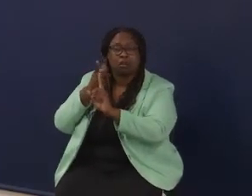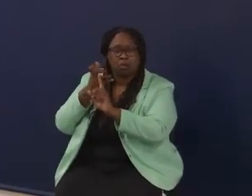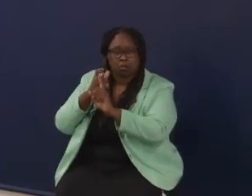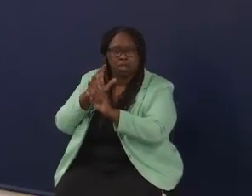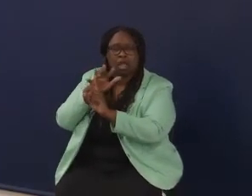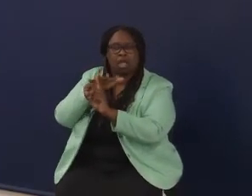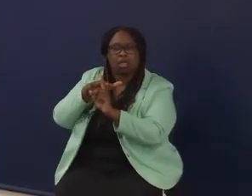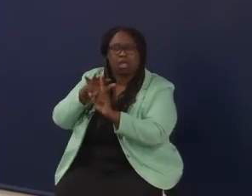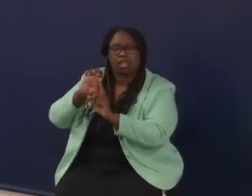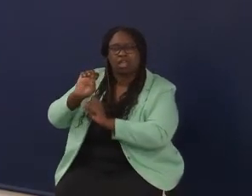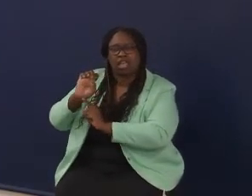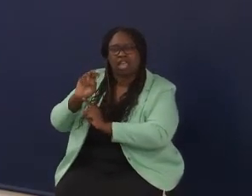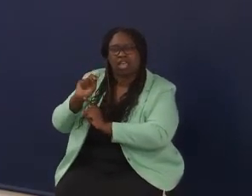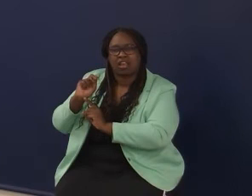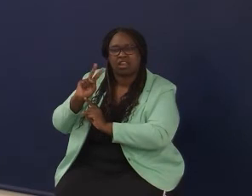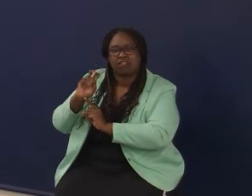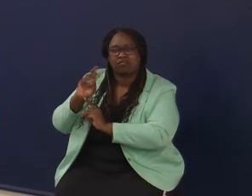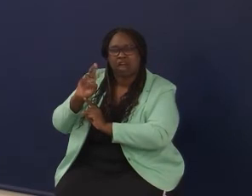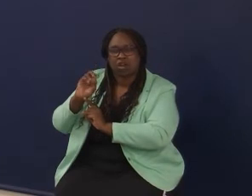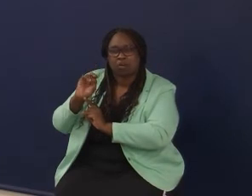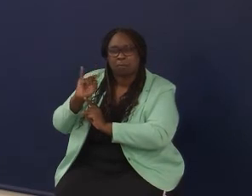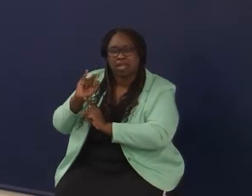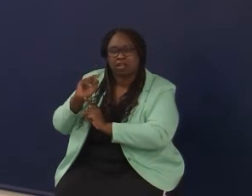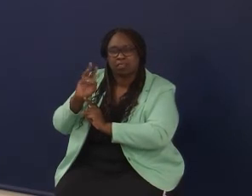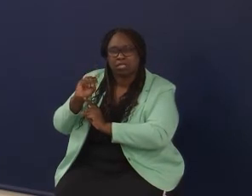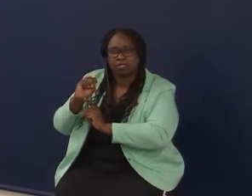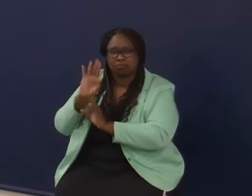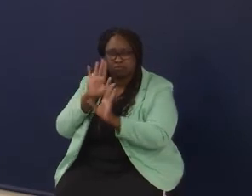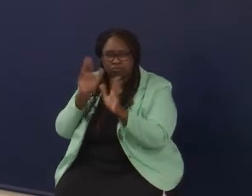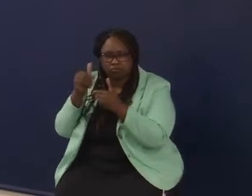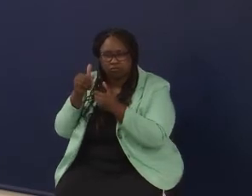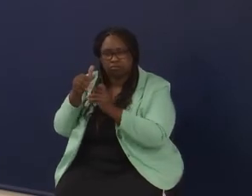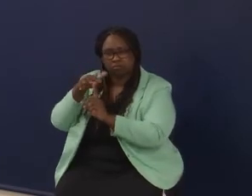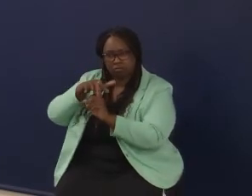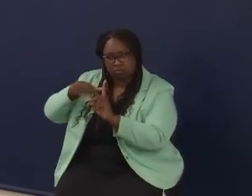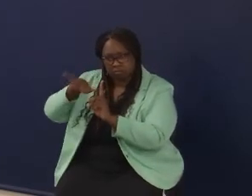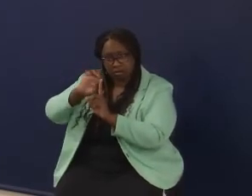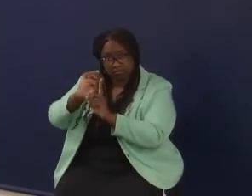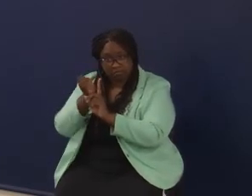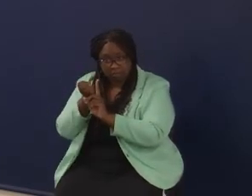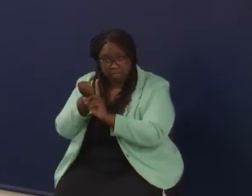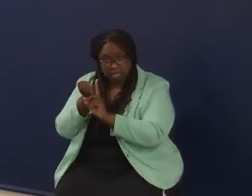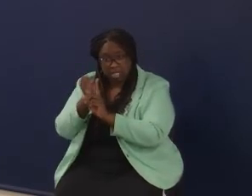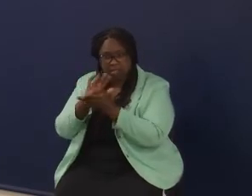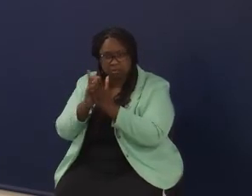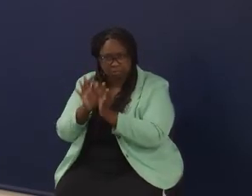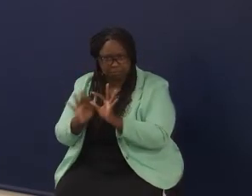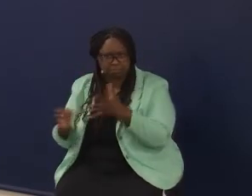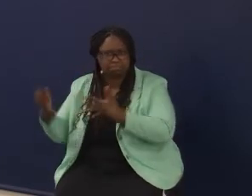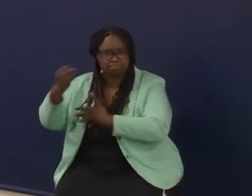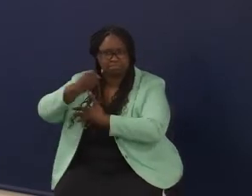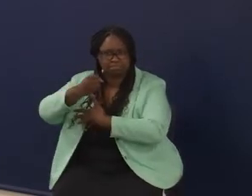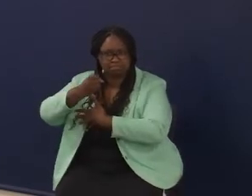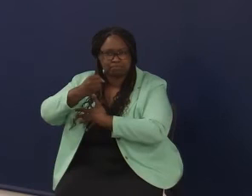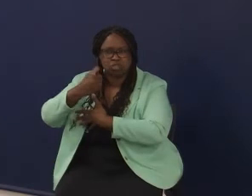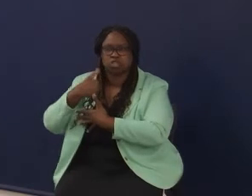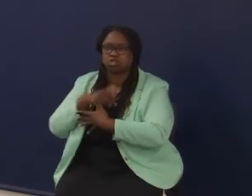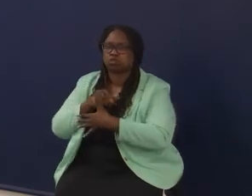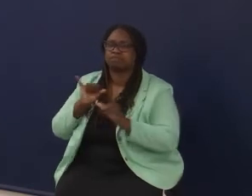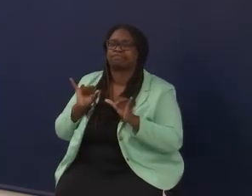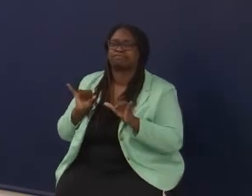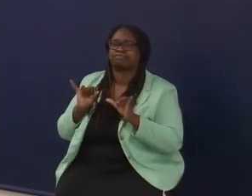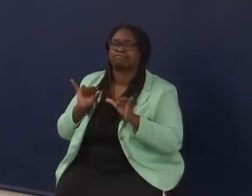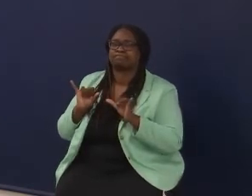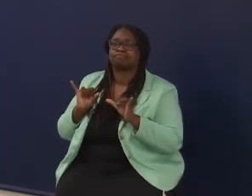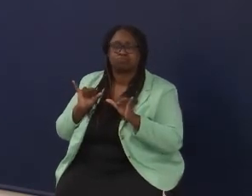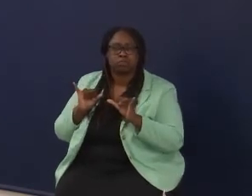to what the future of their county is. That was a great moment for us to realize, yes, there are going to be some local variations